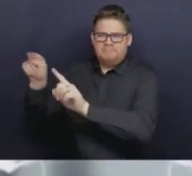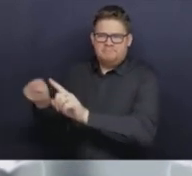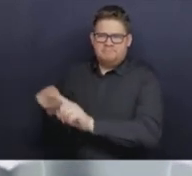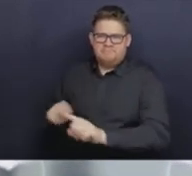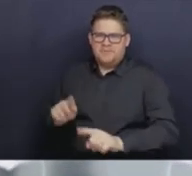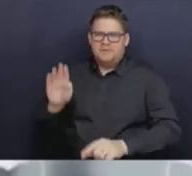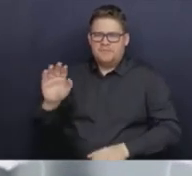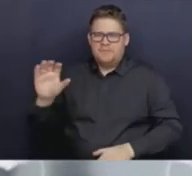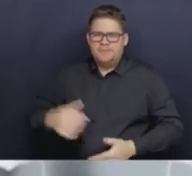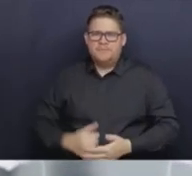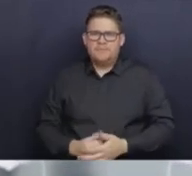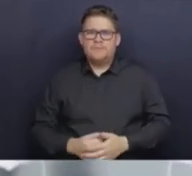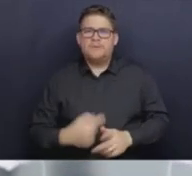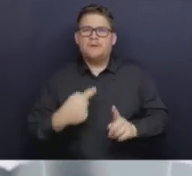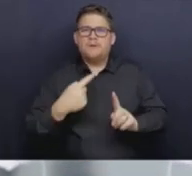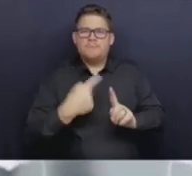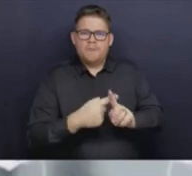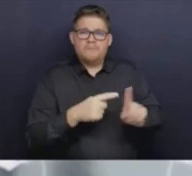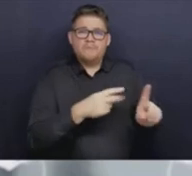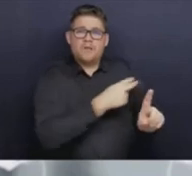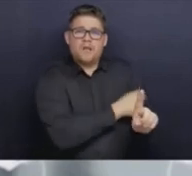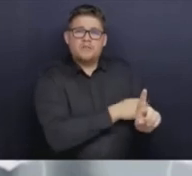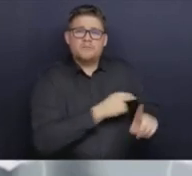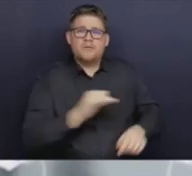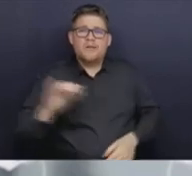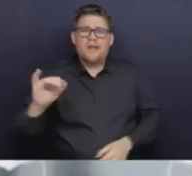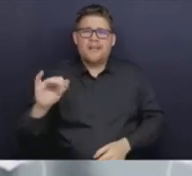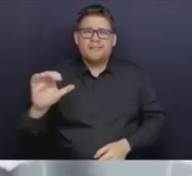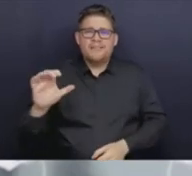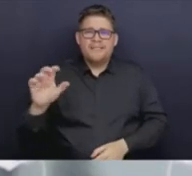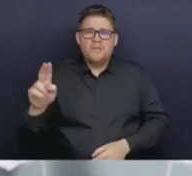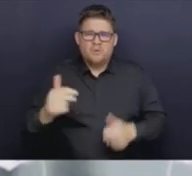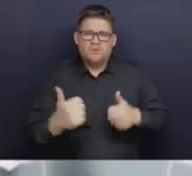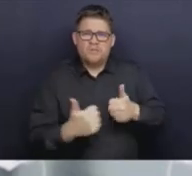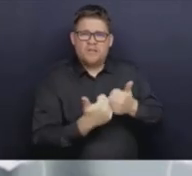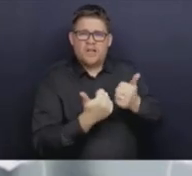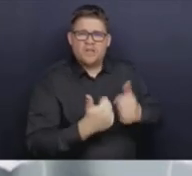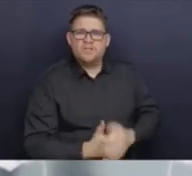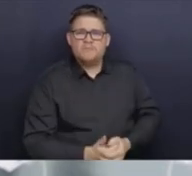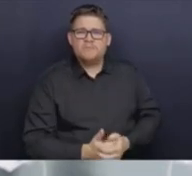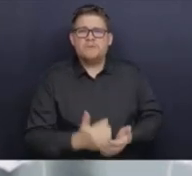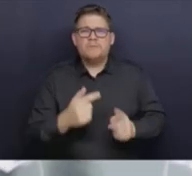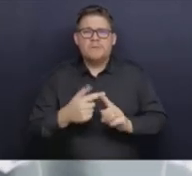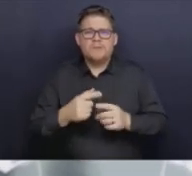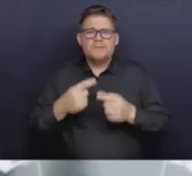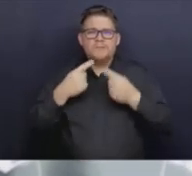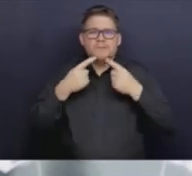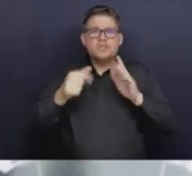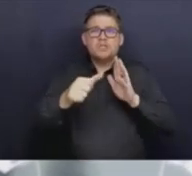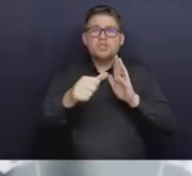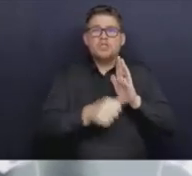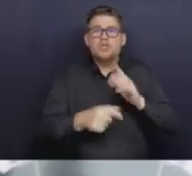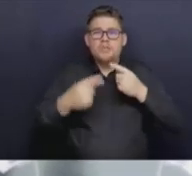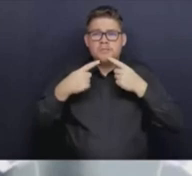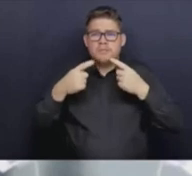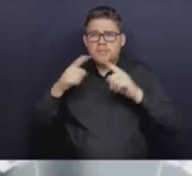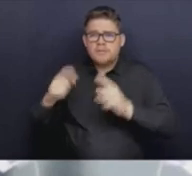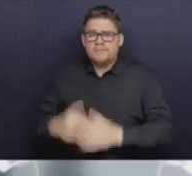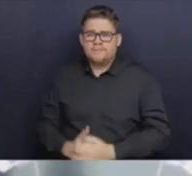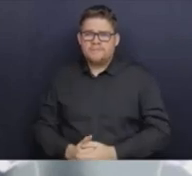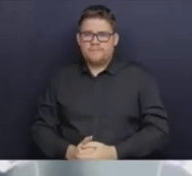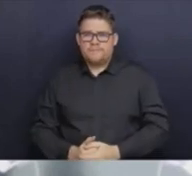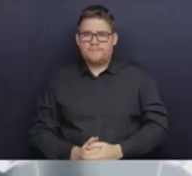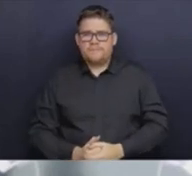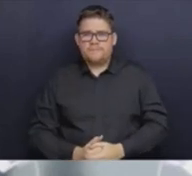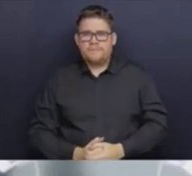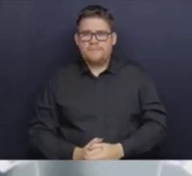and the very significant successes we're having with respect to surgery in our province as well. Starting